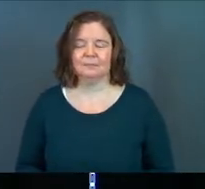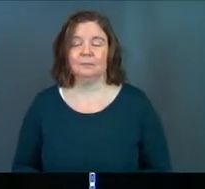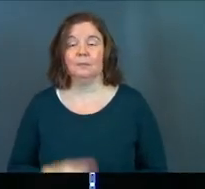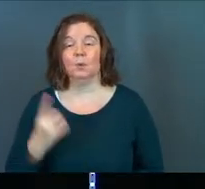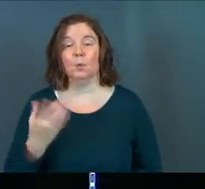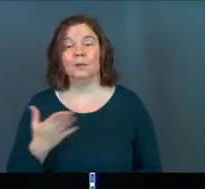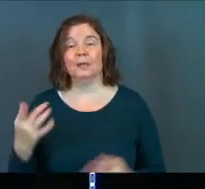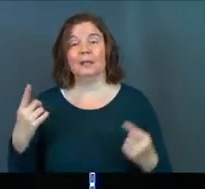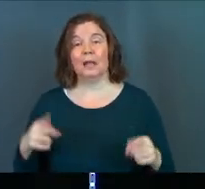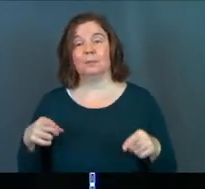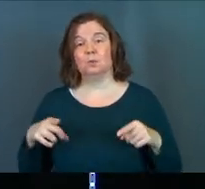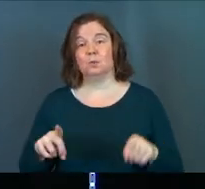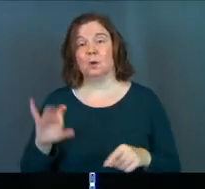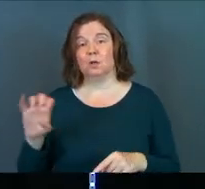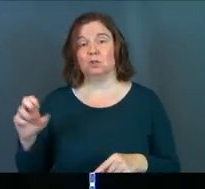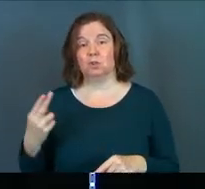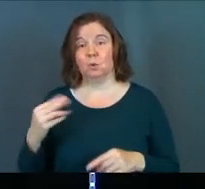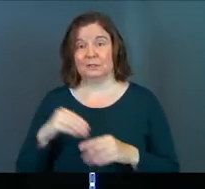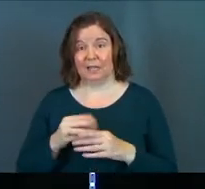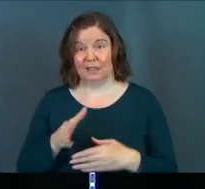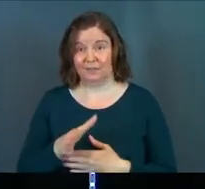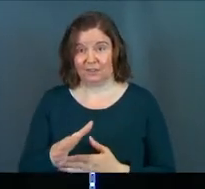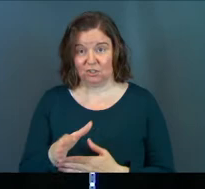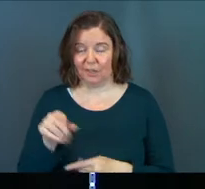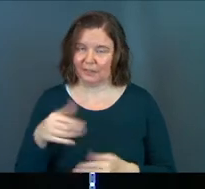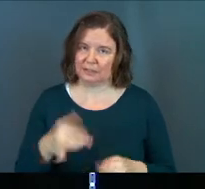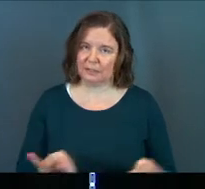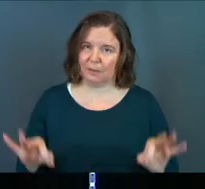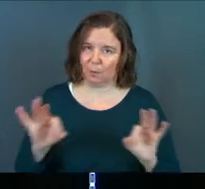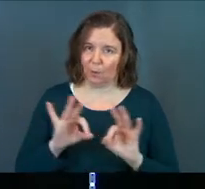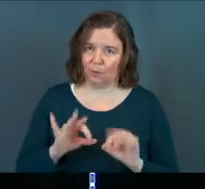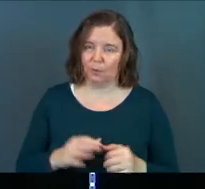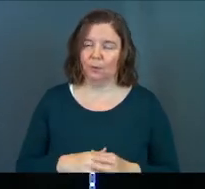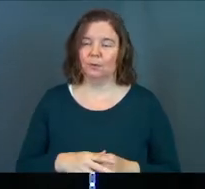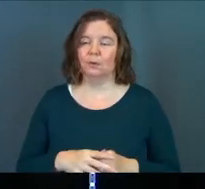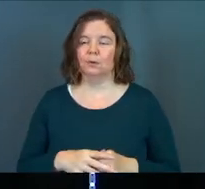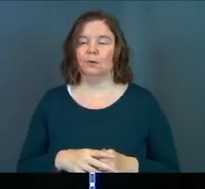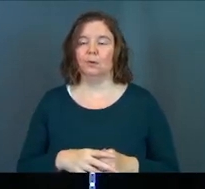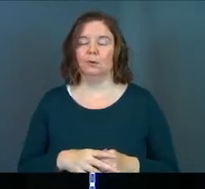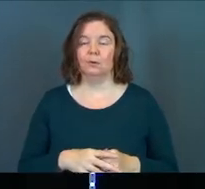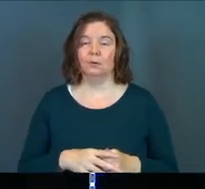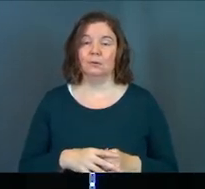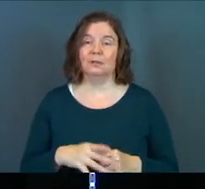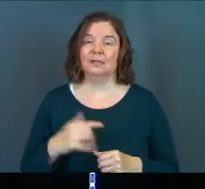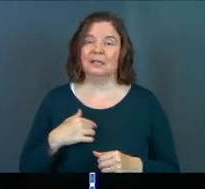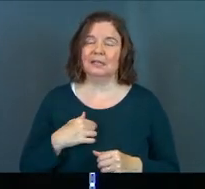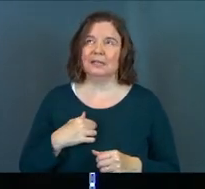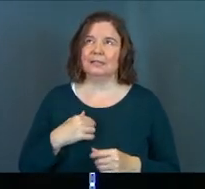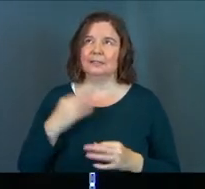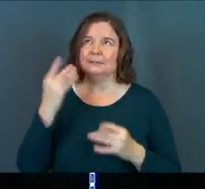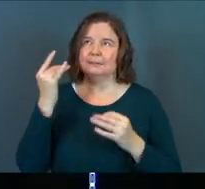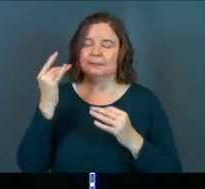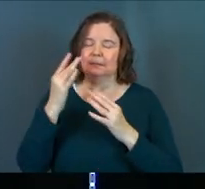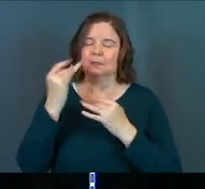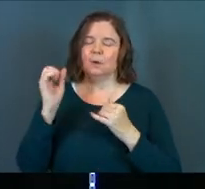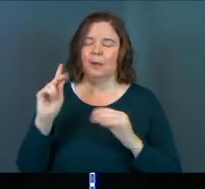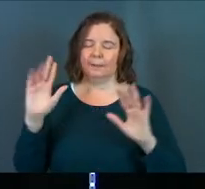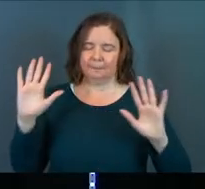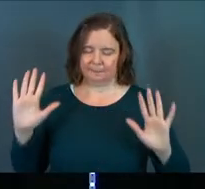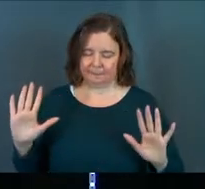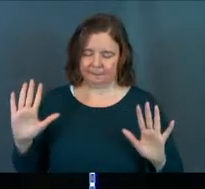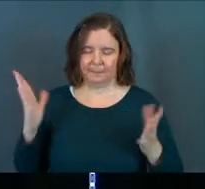But one thing that happens is while Jonah is in the fish, and this is important because we're going to circle back to this, he kind of comes to a place of like, okay,